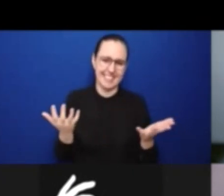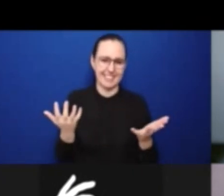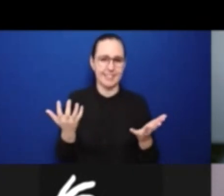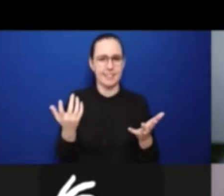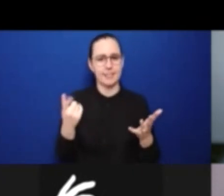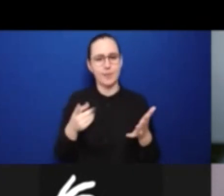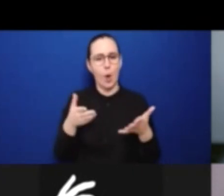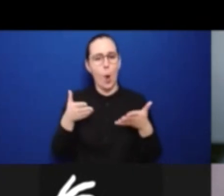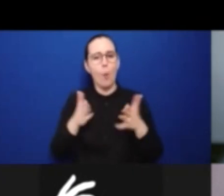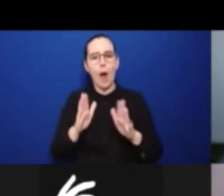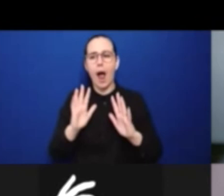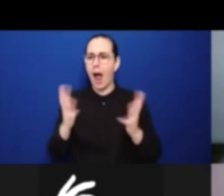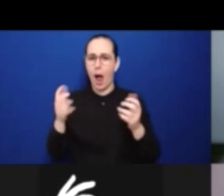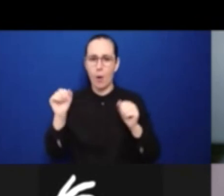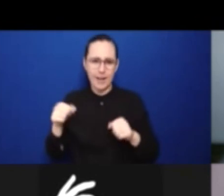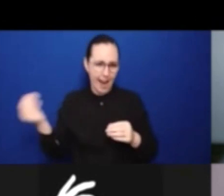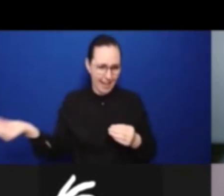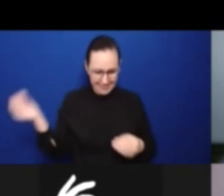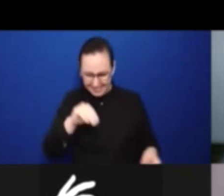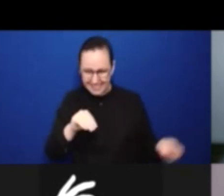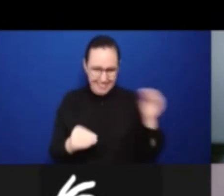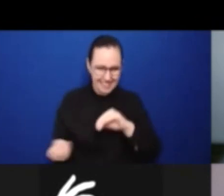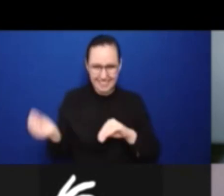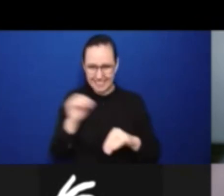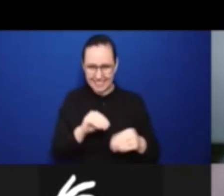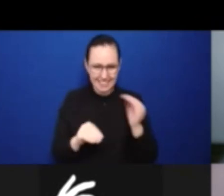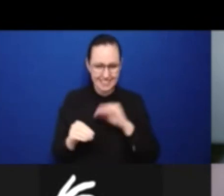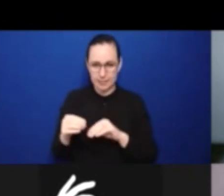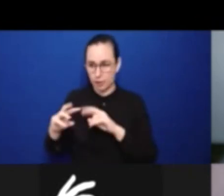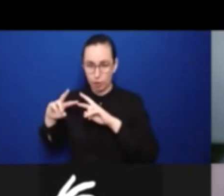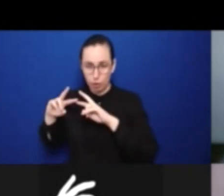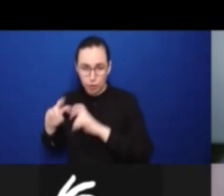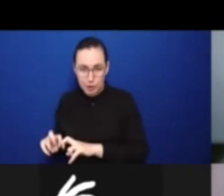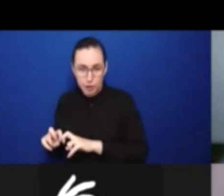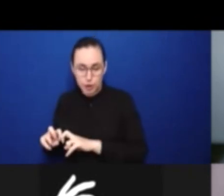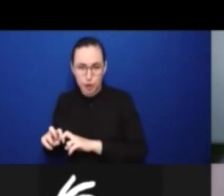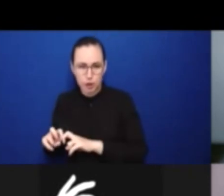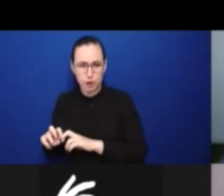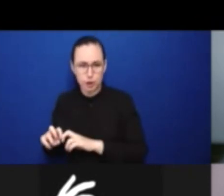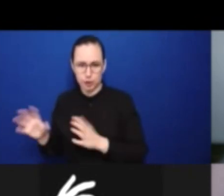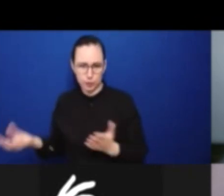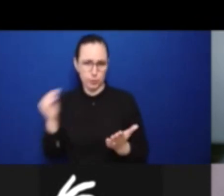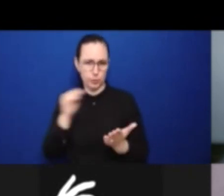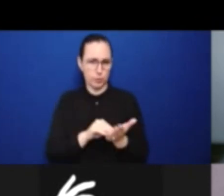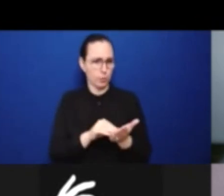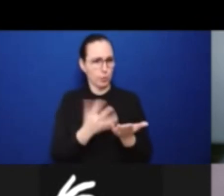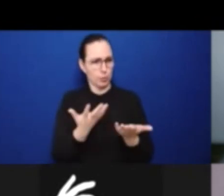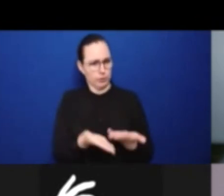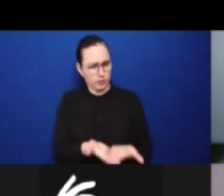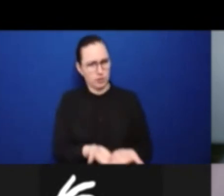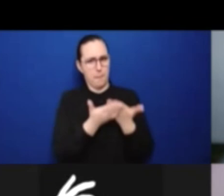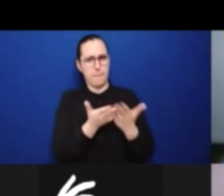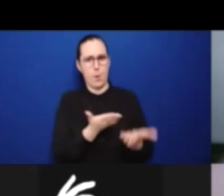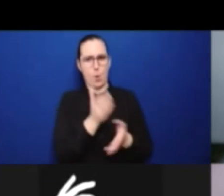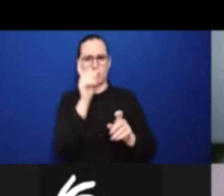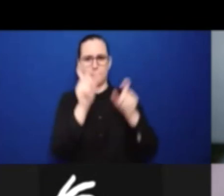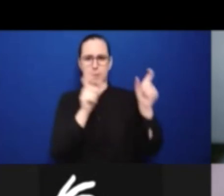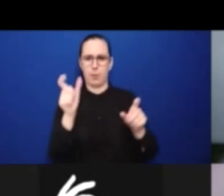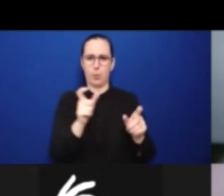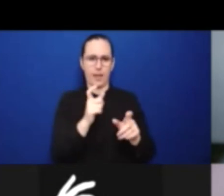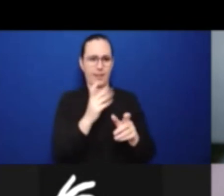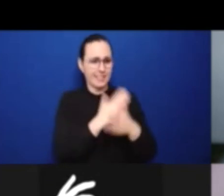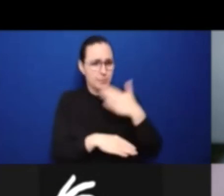to use that in research and advocacy and in supporting persons with disabilities and family and families and